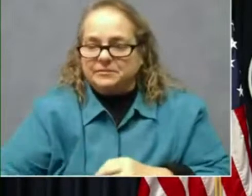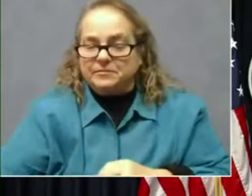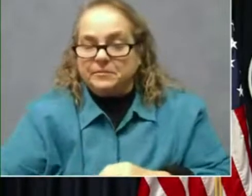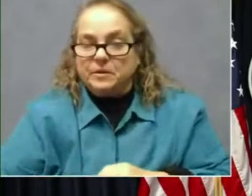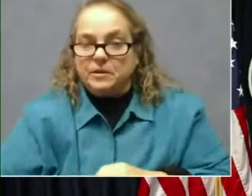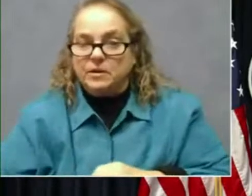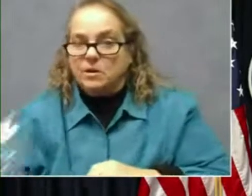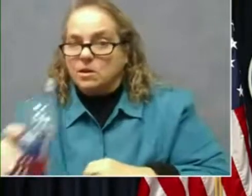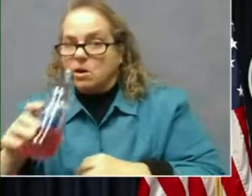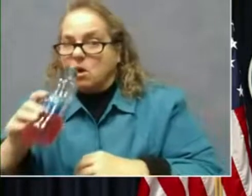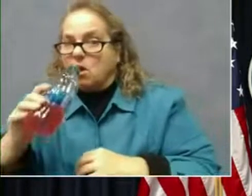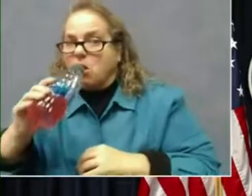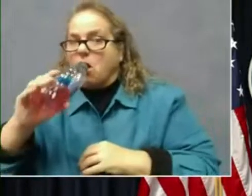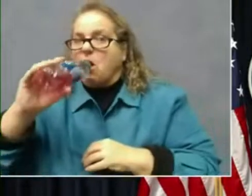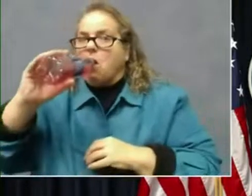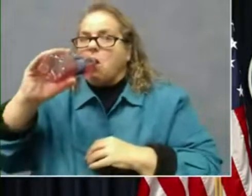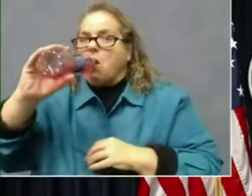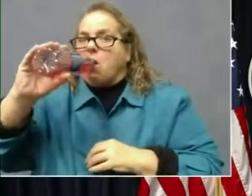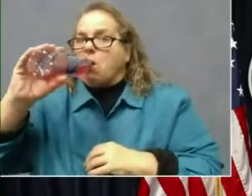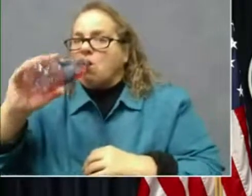We're close. I'll read the other ones.